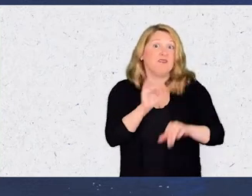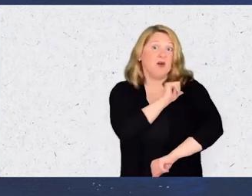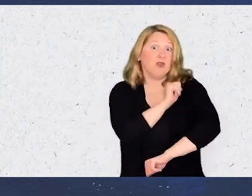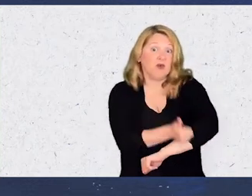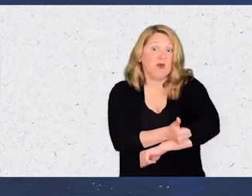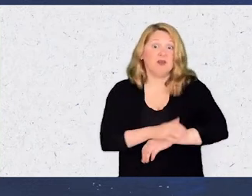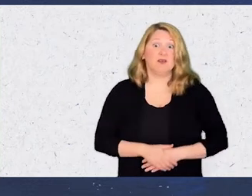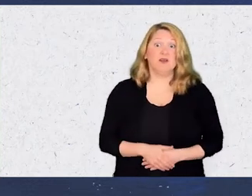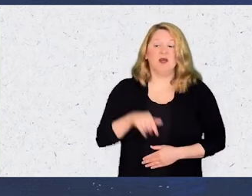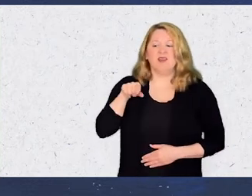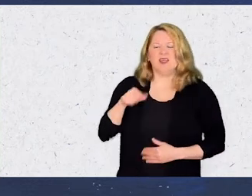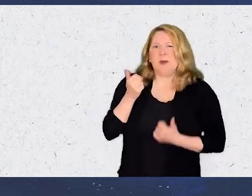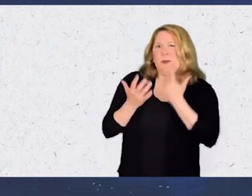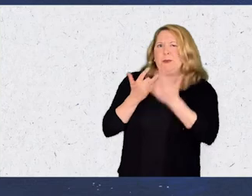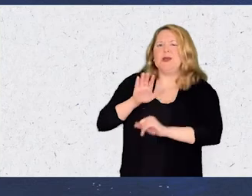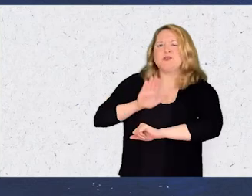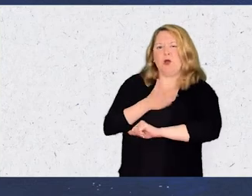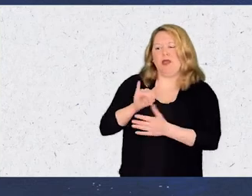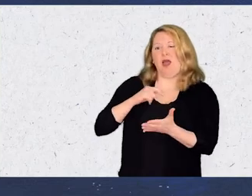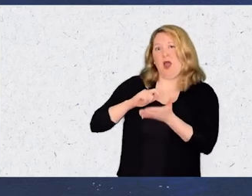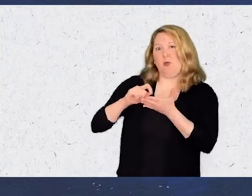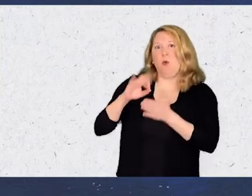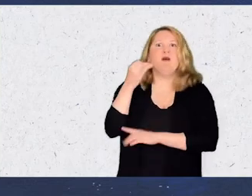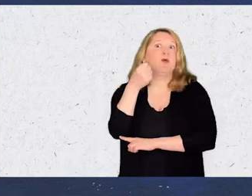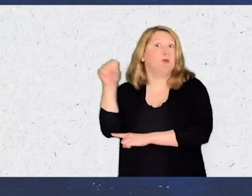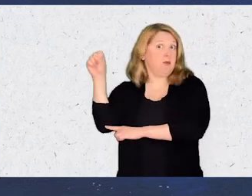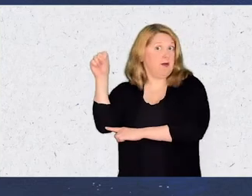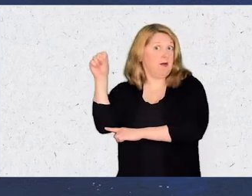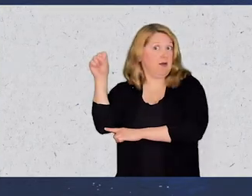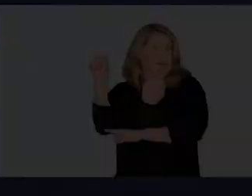authority It's a little fiery song of rebellion